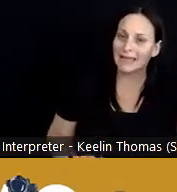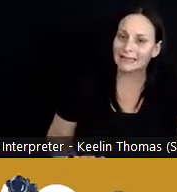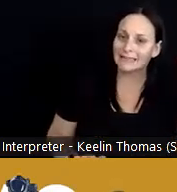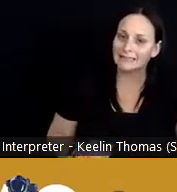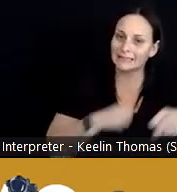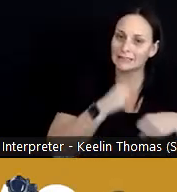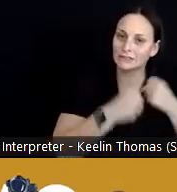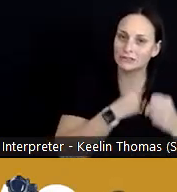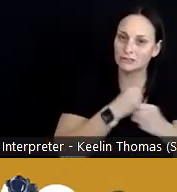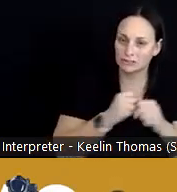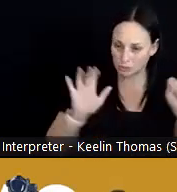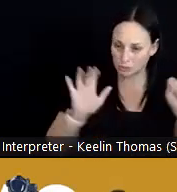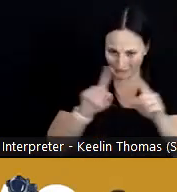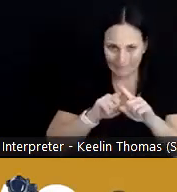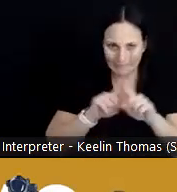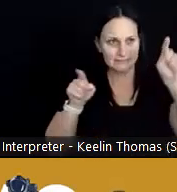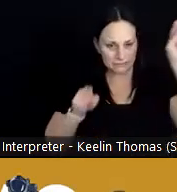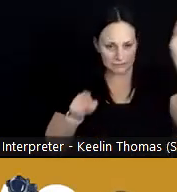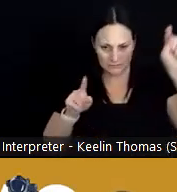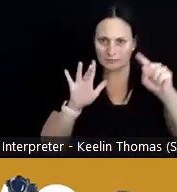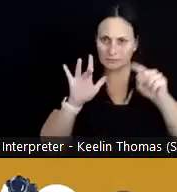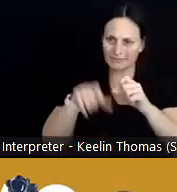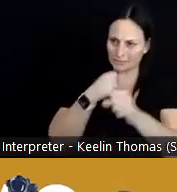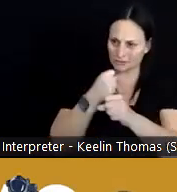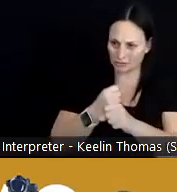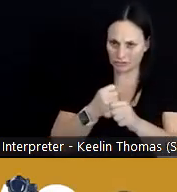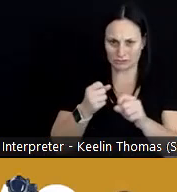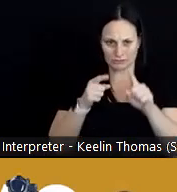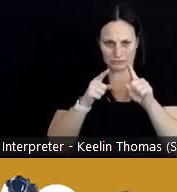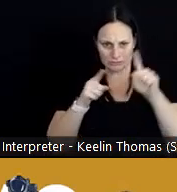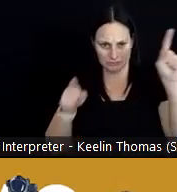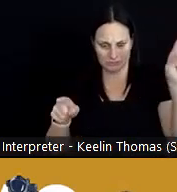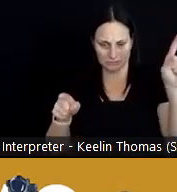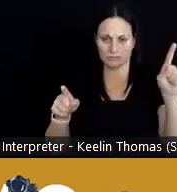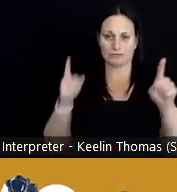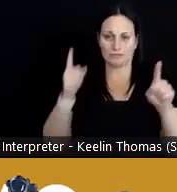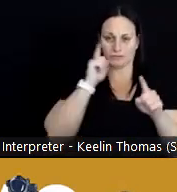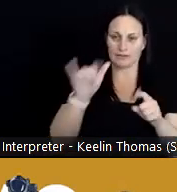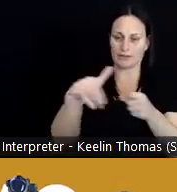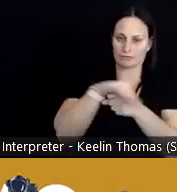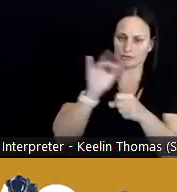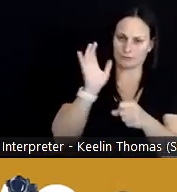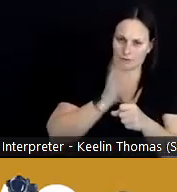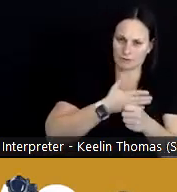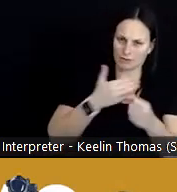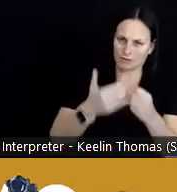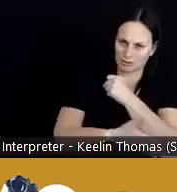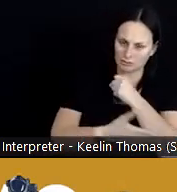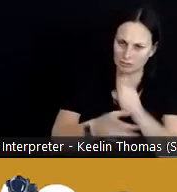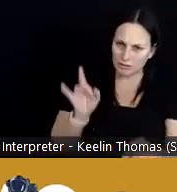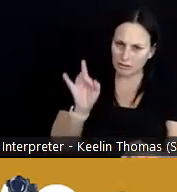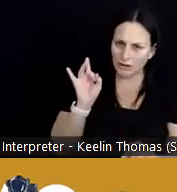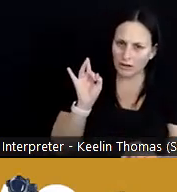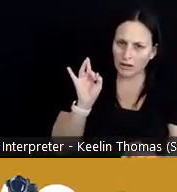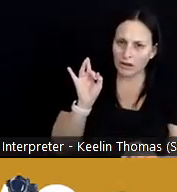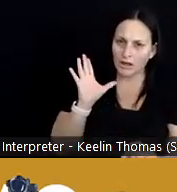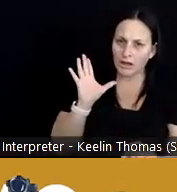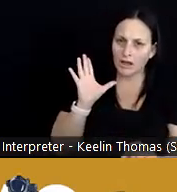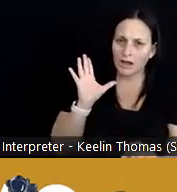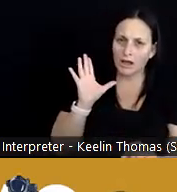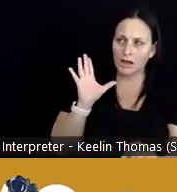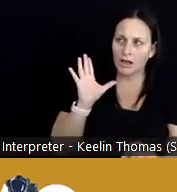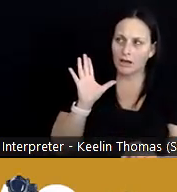There's a 25-year difference across a five-year span within this region of our country. I just find that to be completely